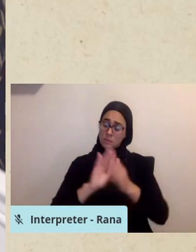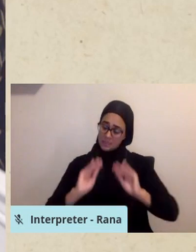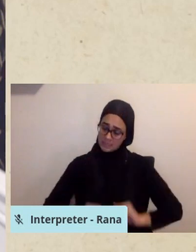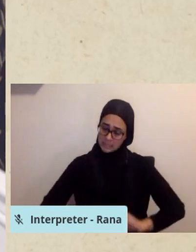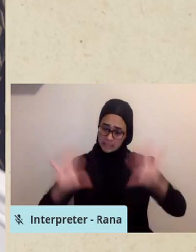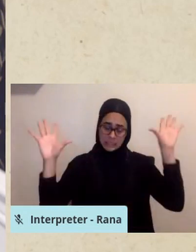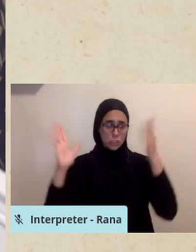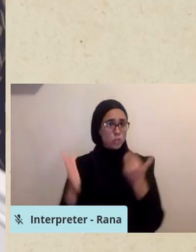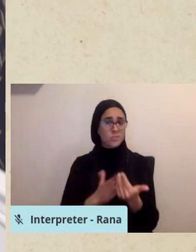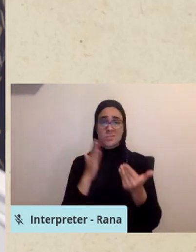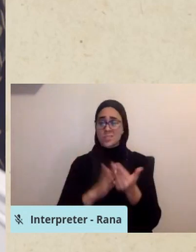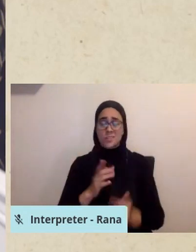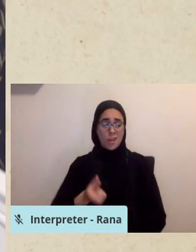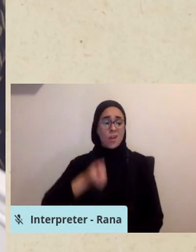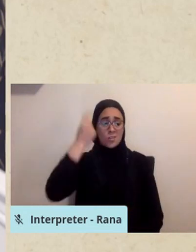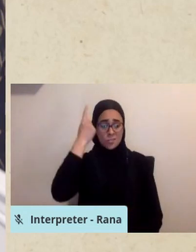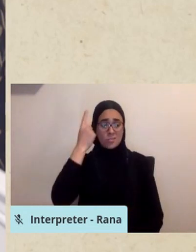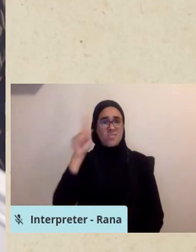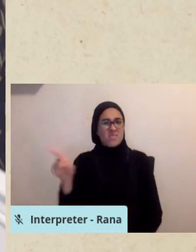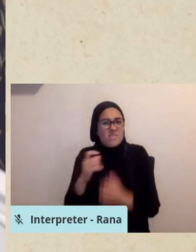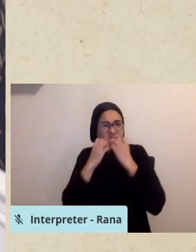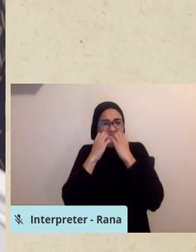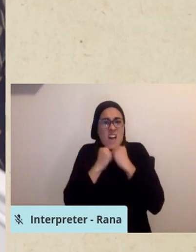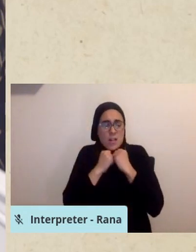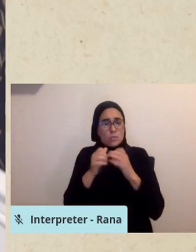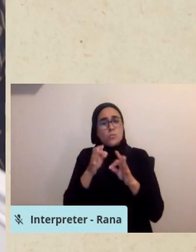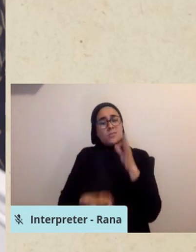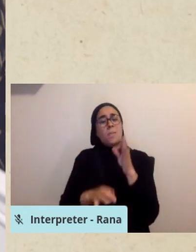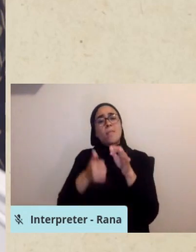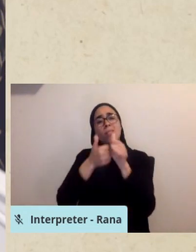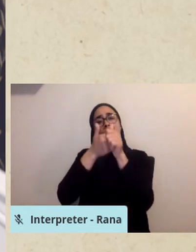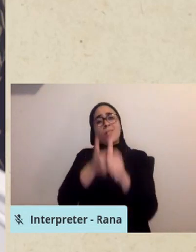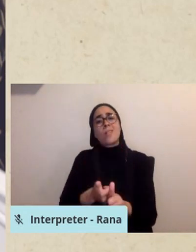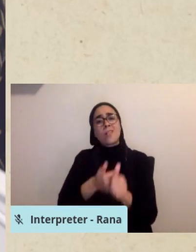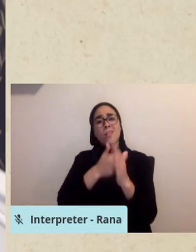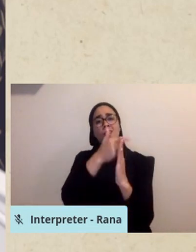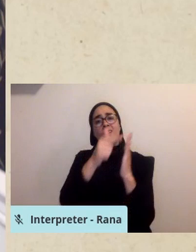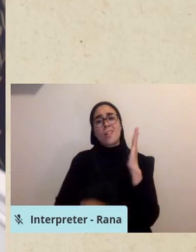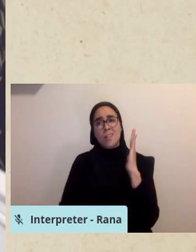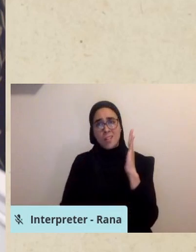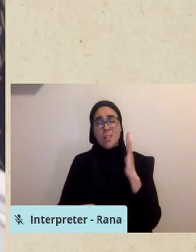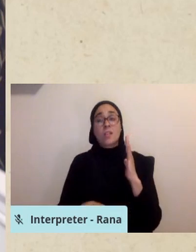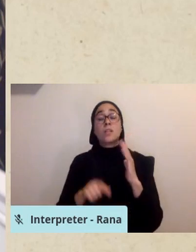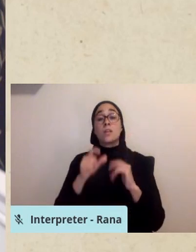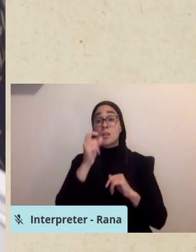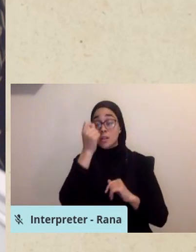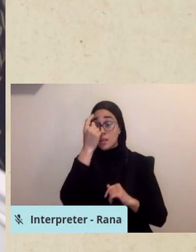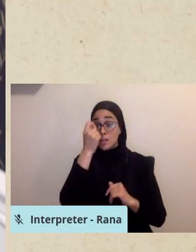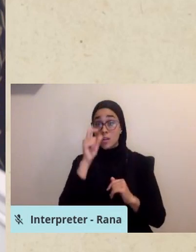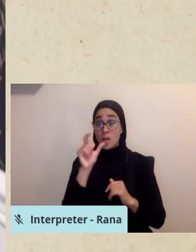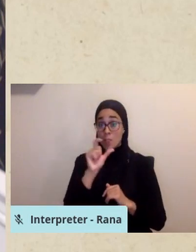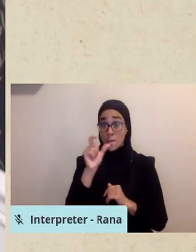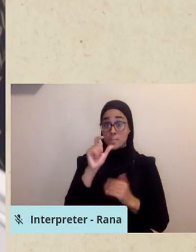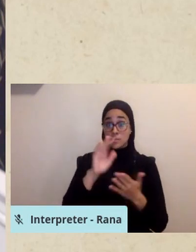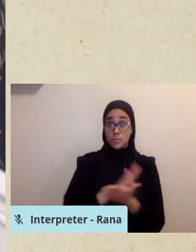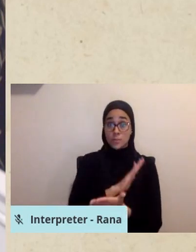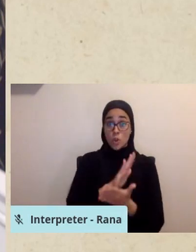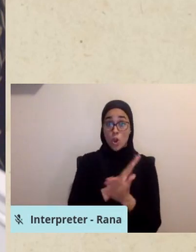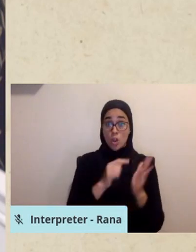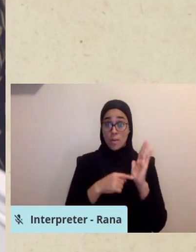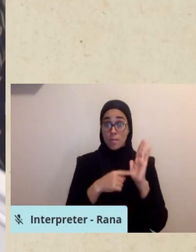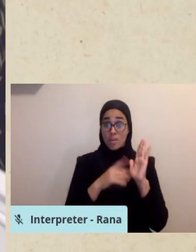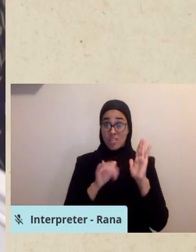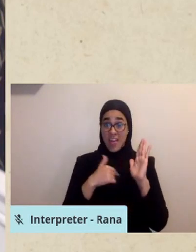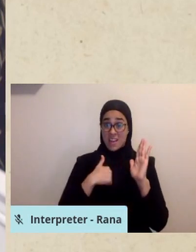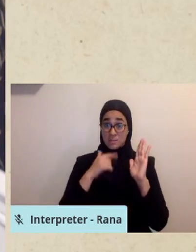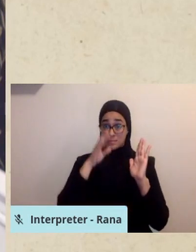of immediate value as a simple reference guide. And this particular, the Muslim version or the document